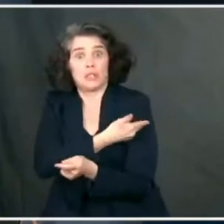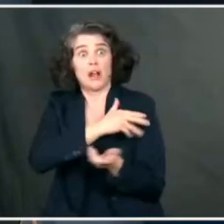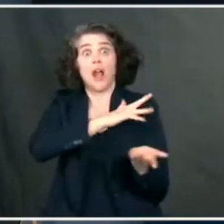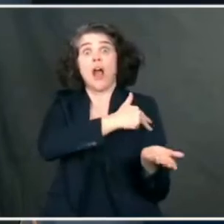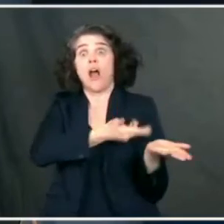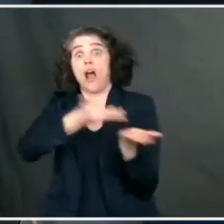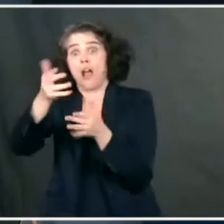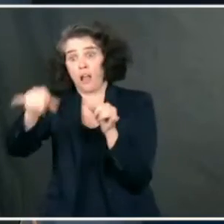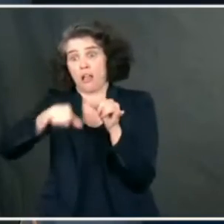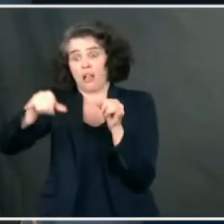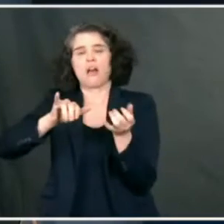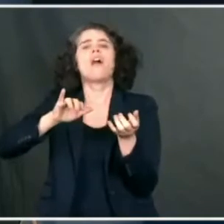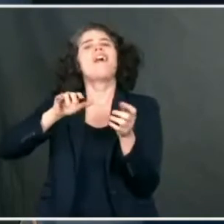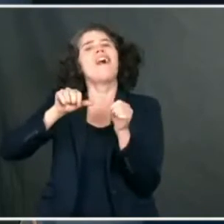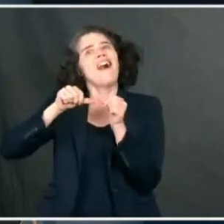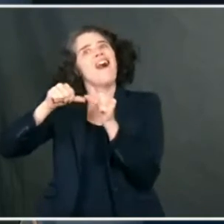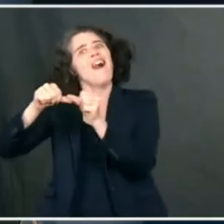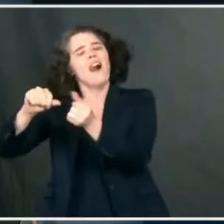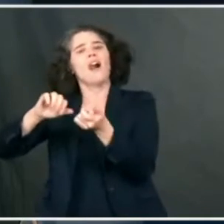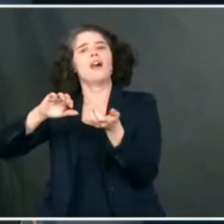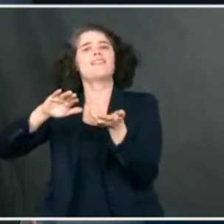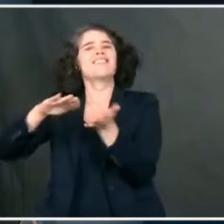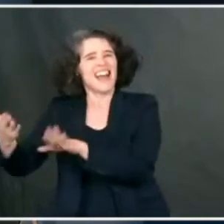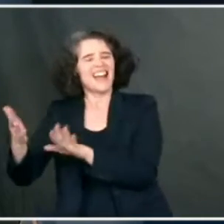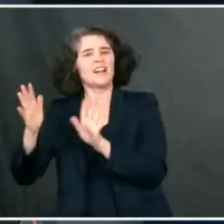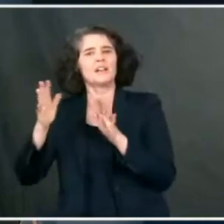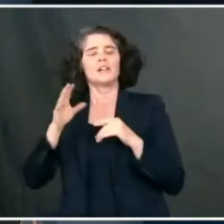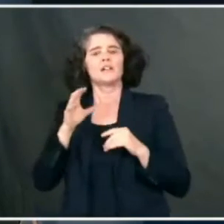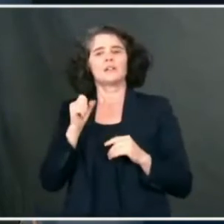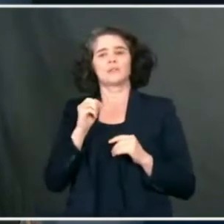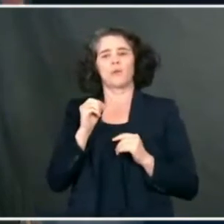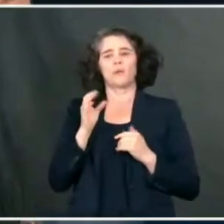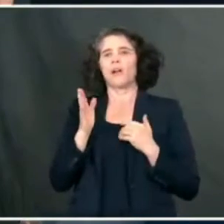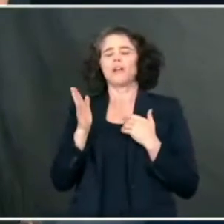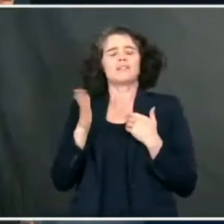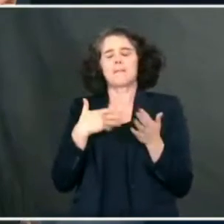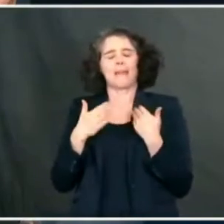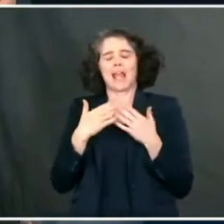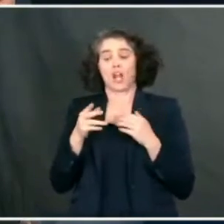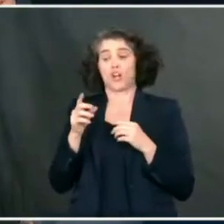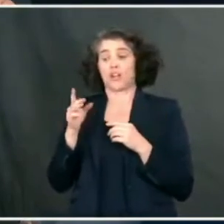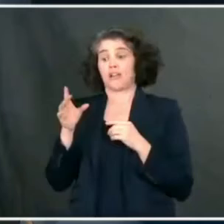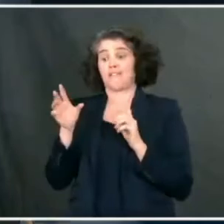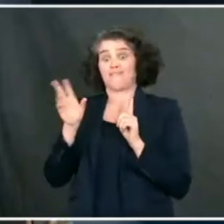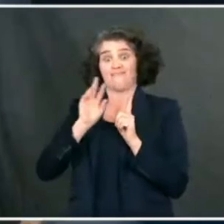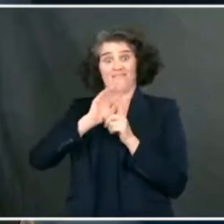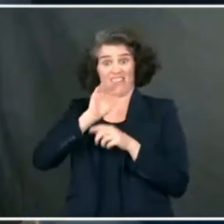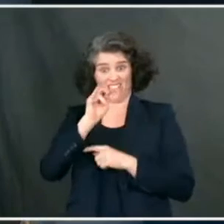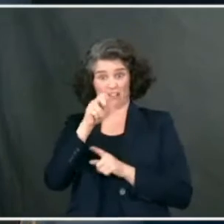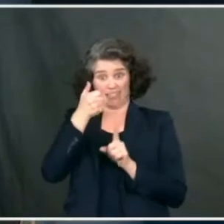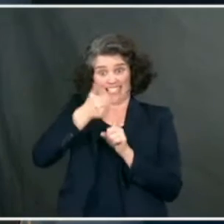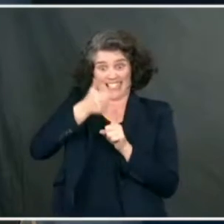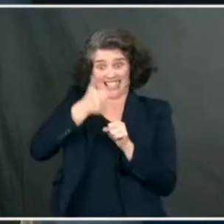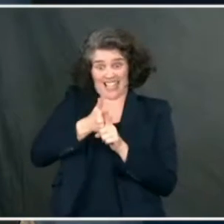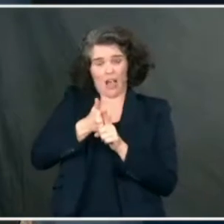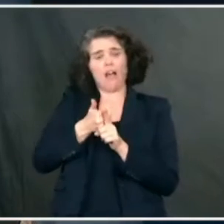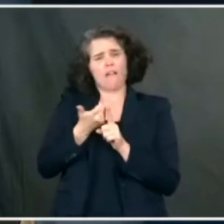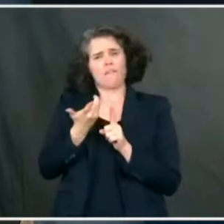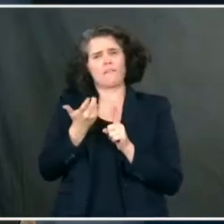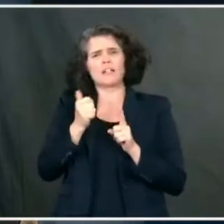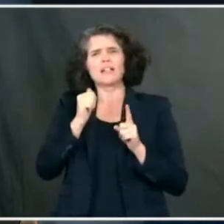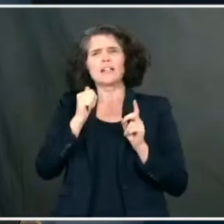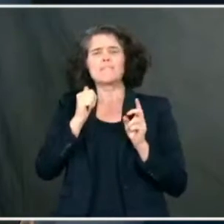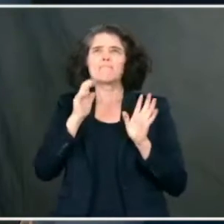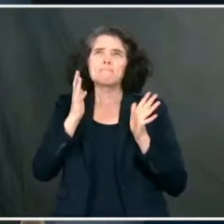more deaths. So even though the virus on a one-to-one basis isn't more serious, the phenomenon of a more transmissible virus